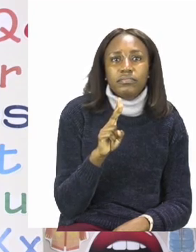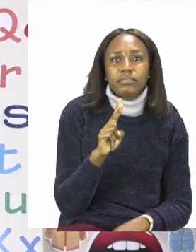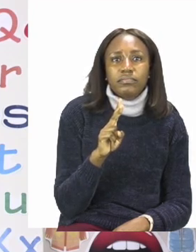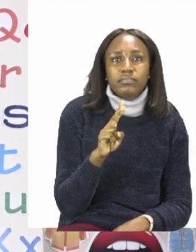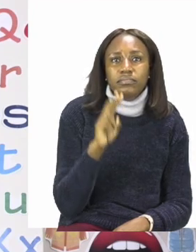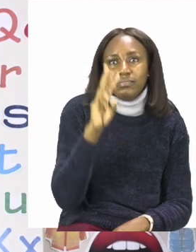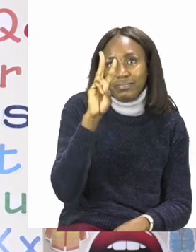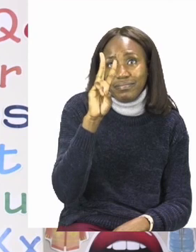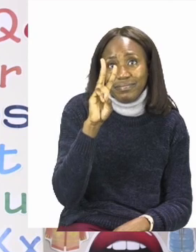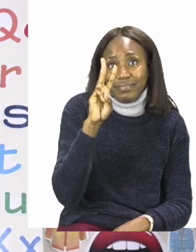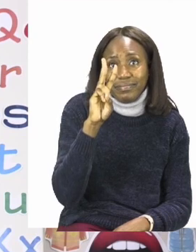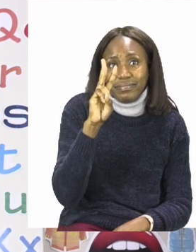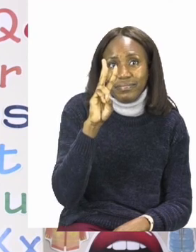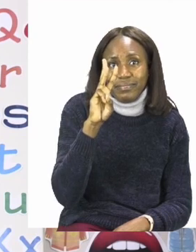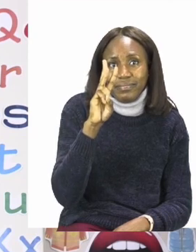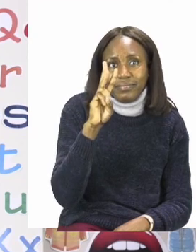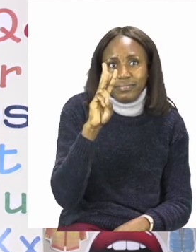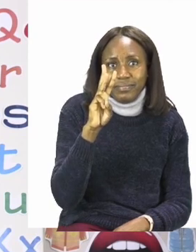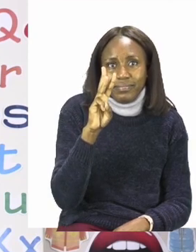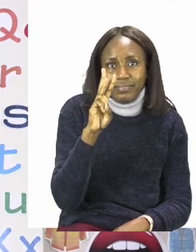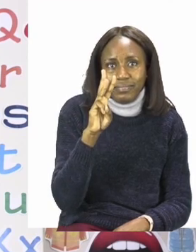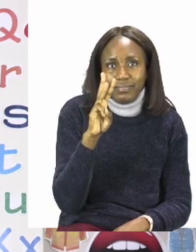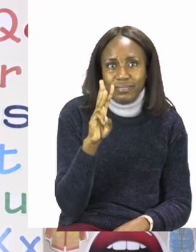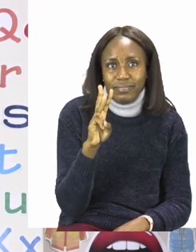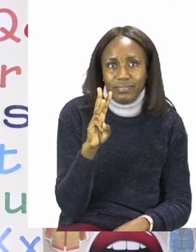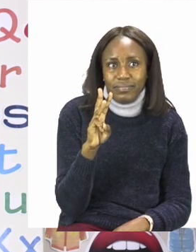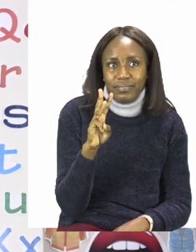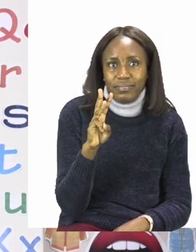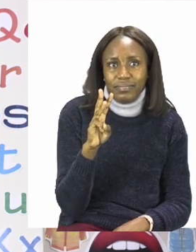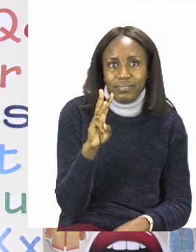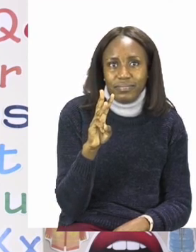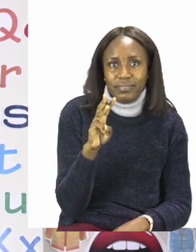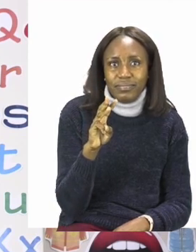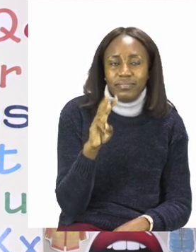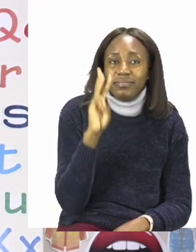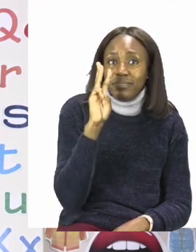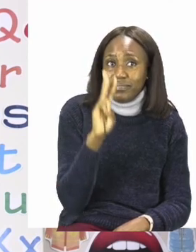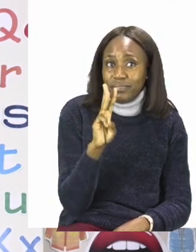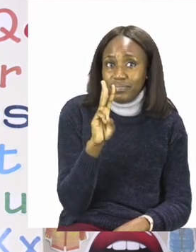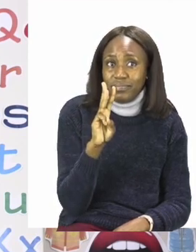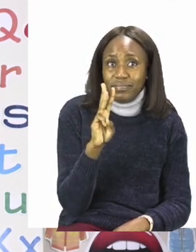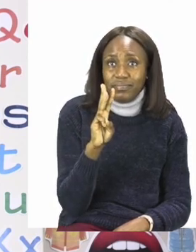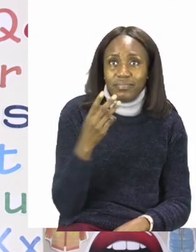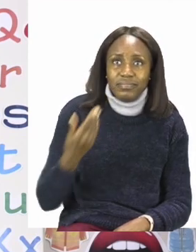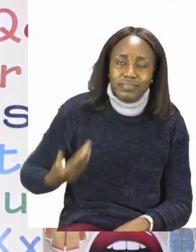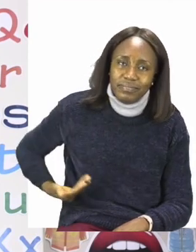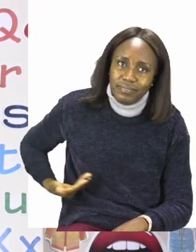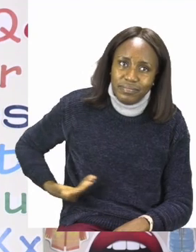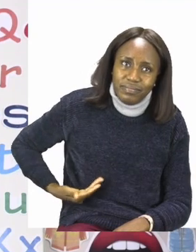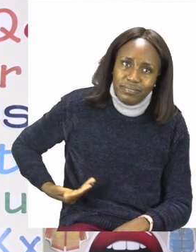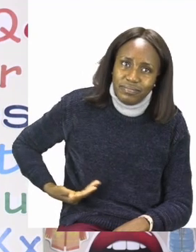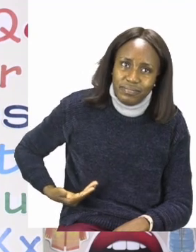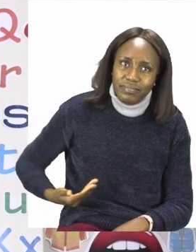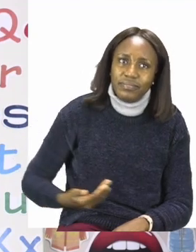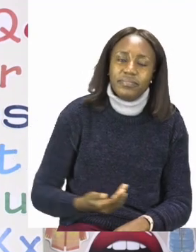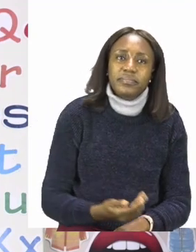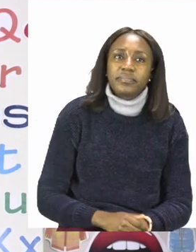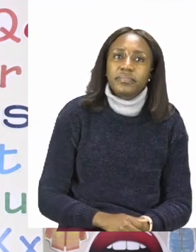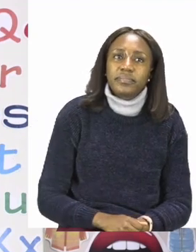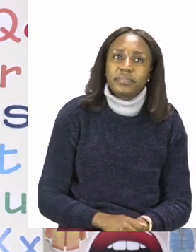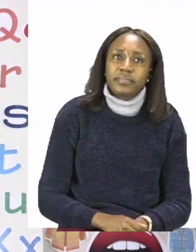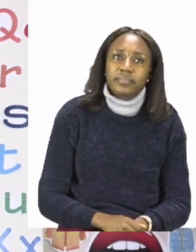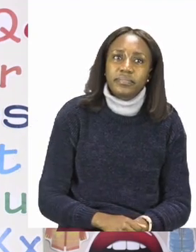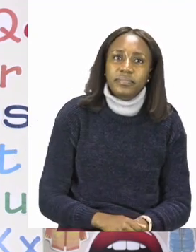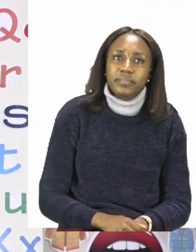three. So there are three hand spans for the chair. I'm going to put three.